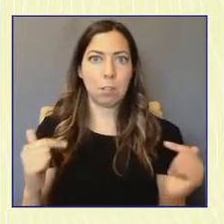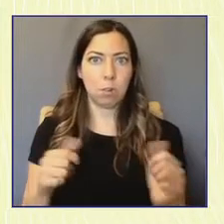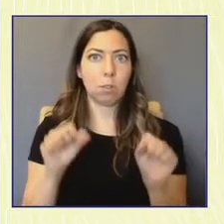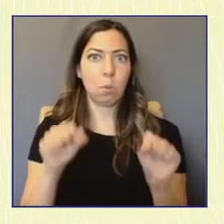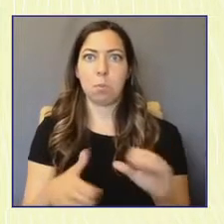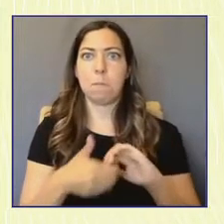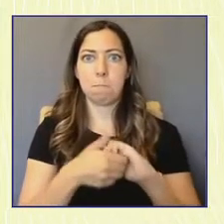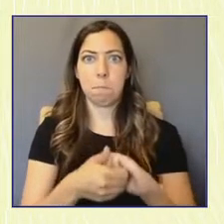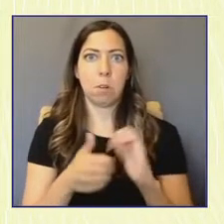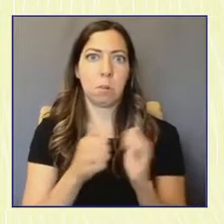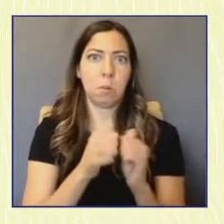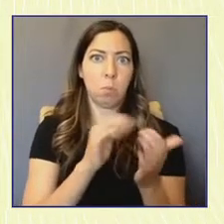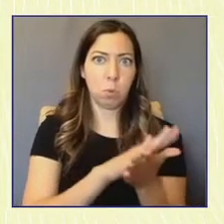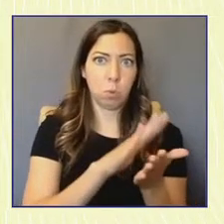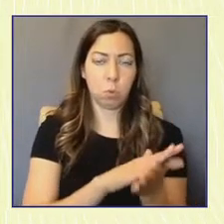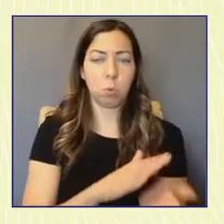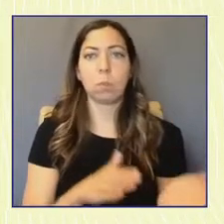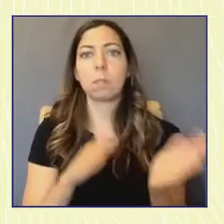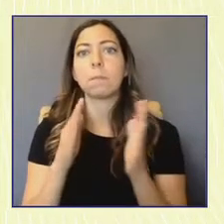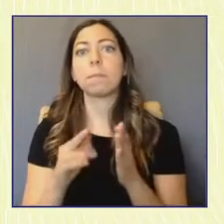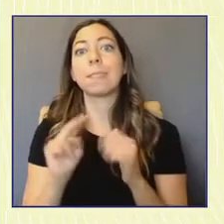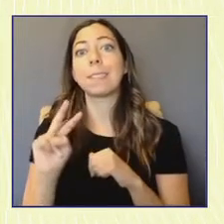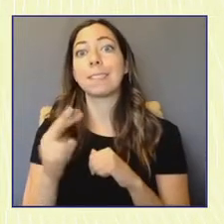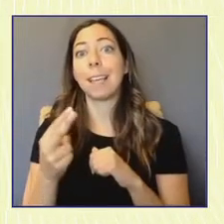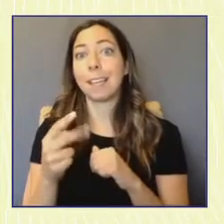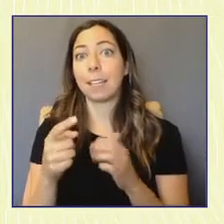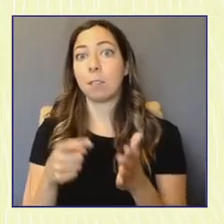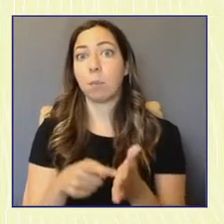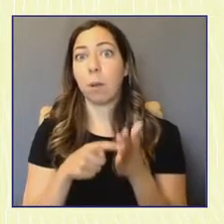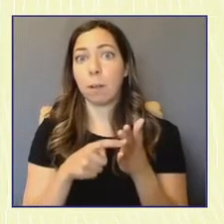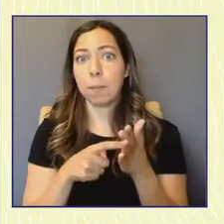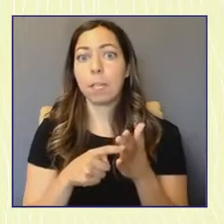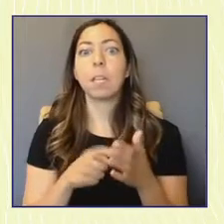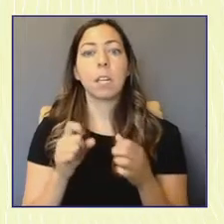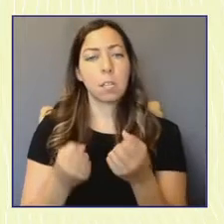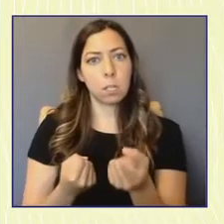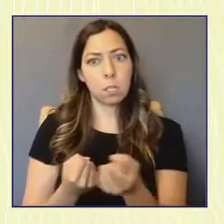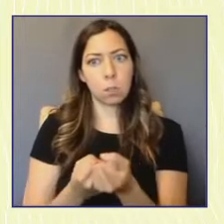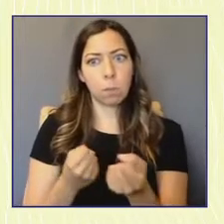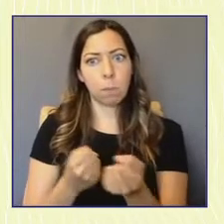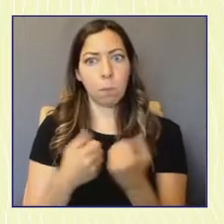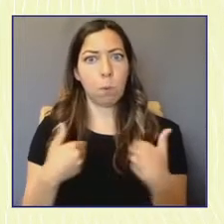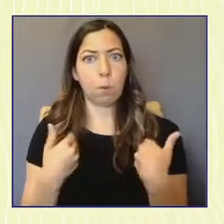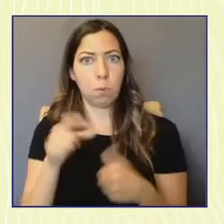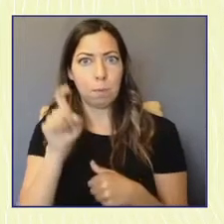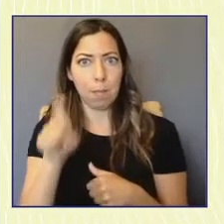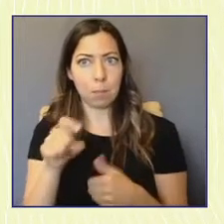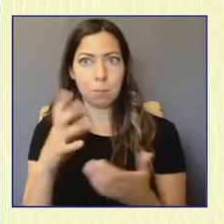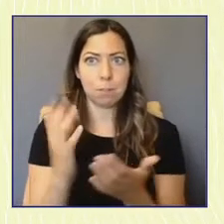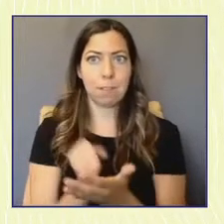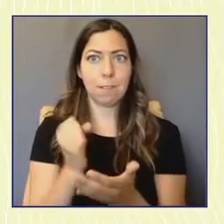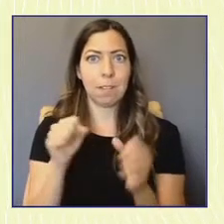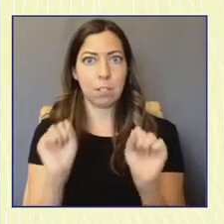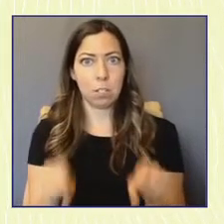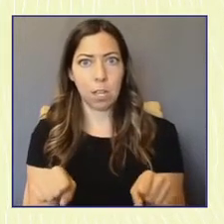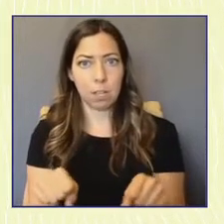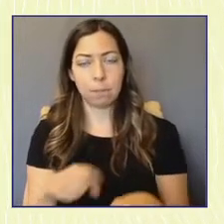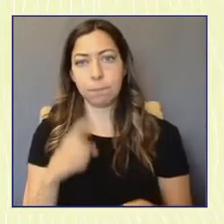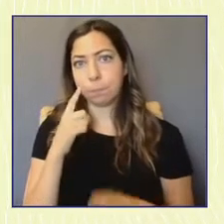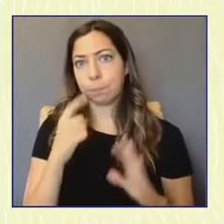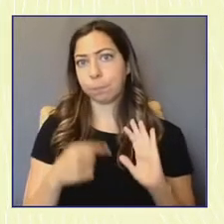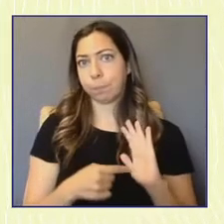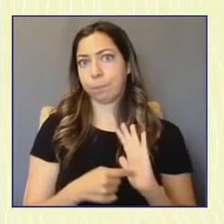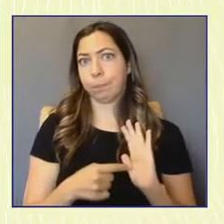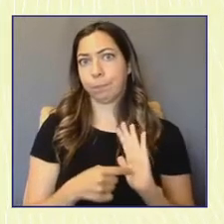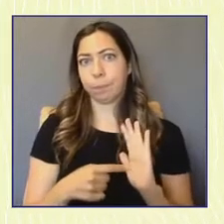to teens. Second, we need to provide youth with the support to take advantage of those opportunities. One example of expanding support